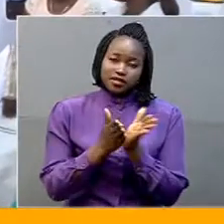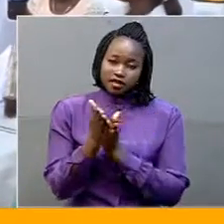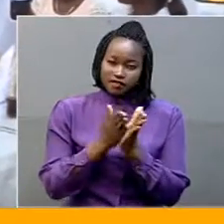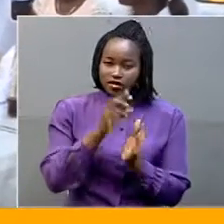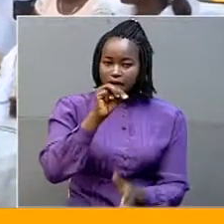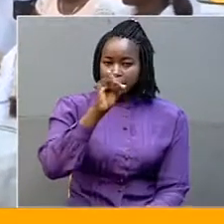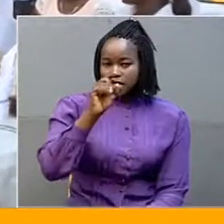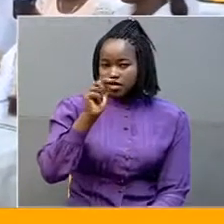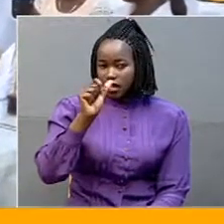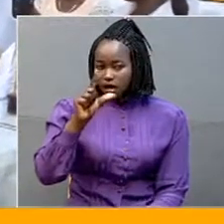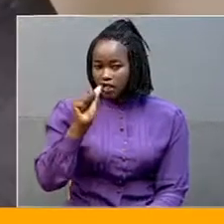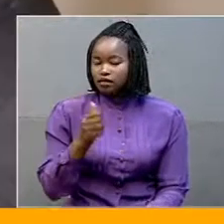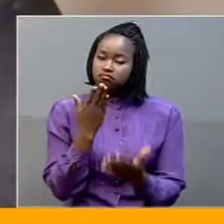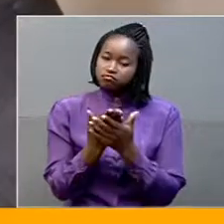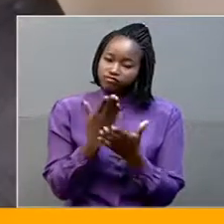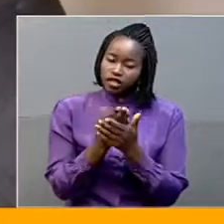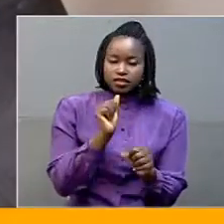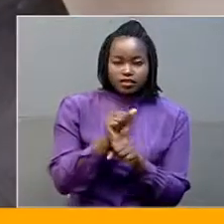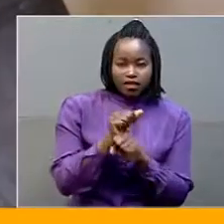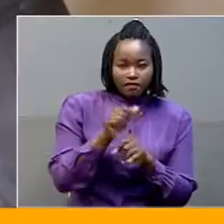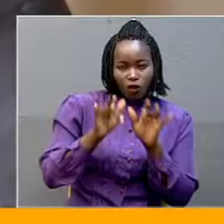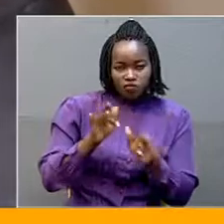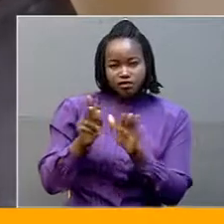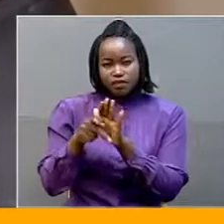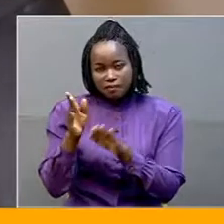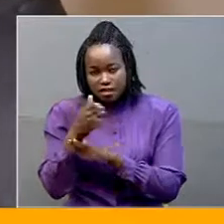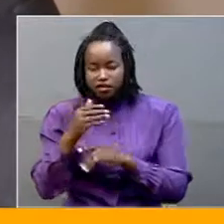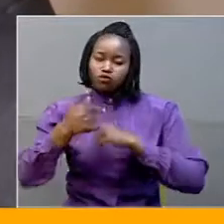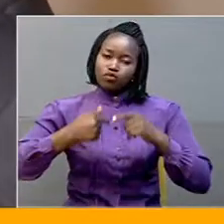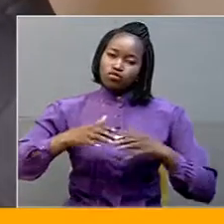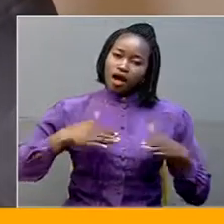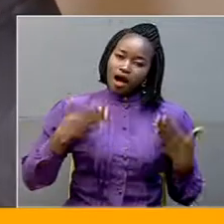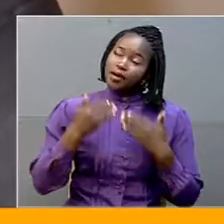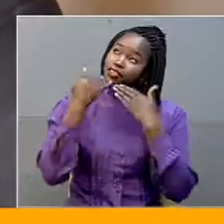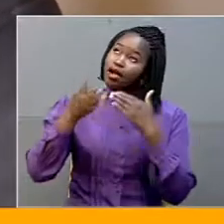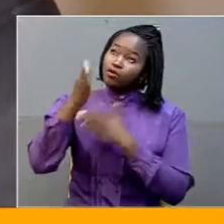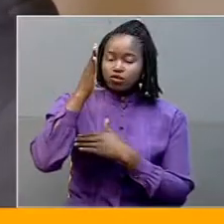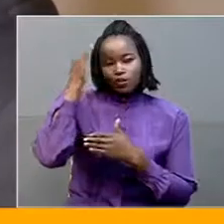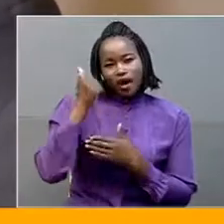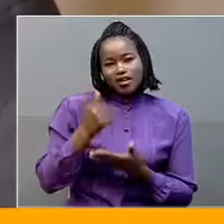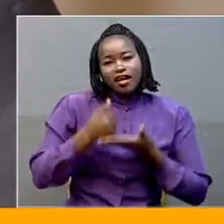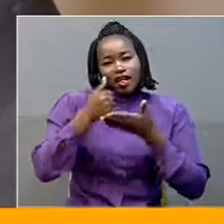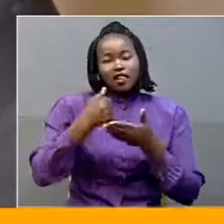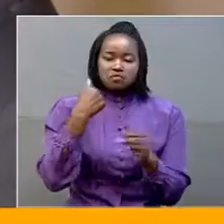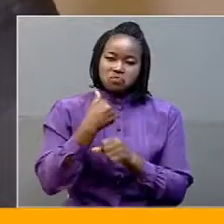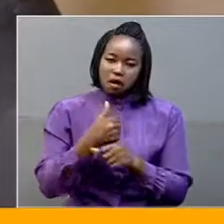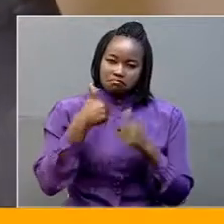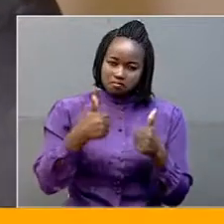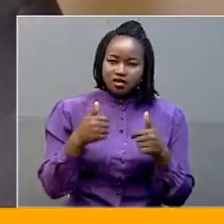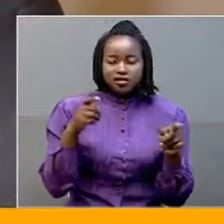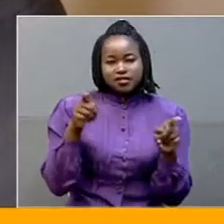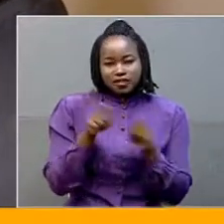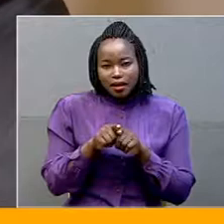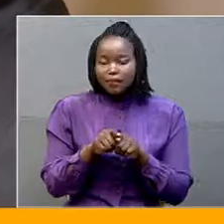Mittala, called upon the staff of the Office of the Prime Minister to be grateful to God for enabling them to work productively. He